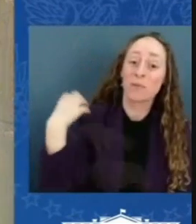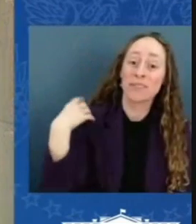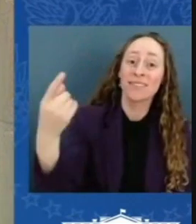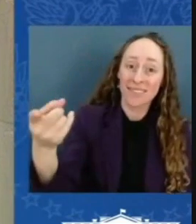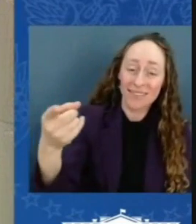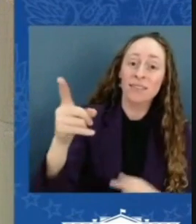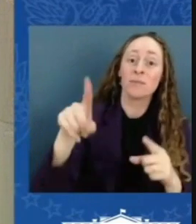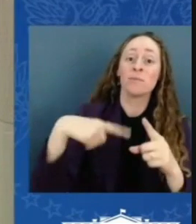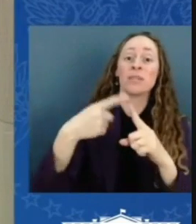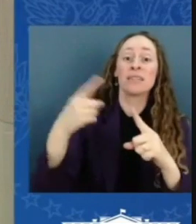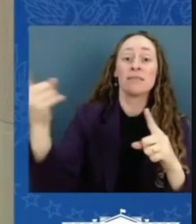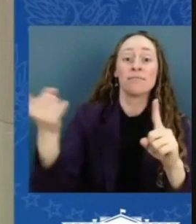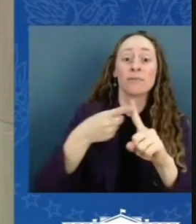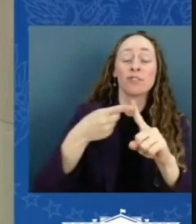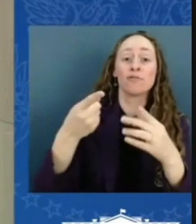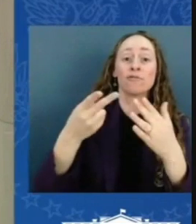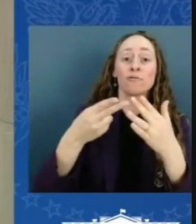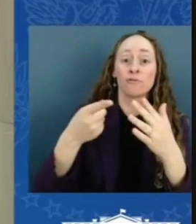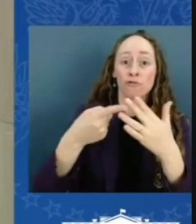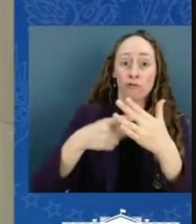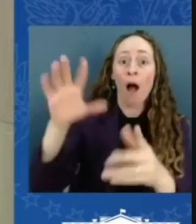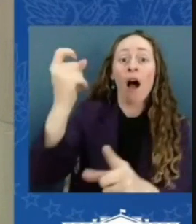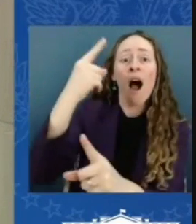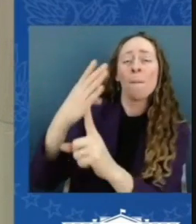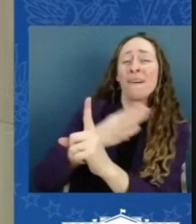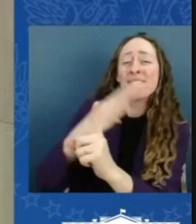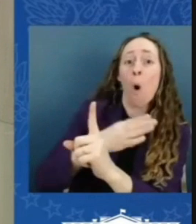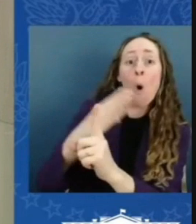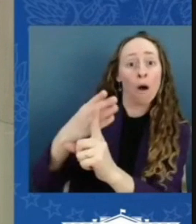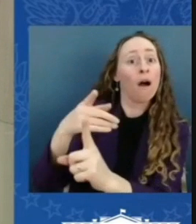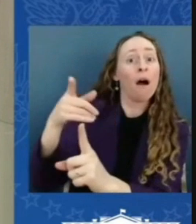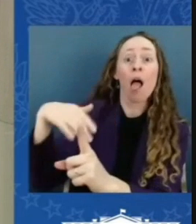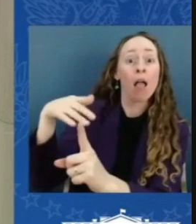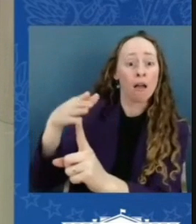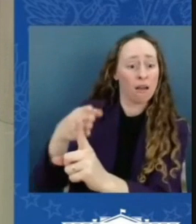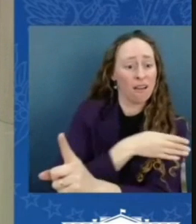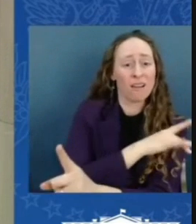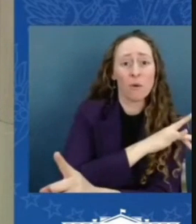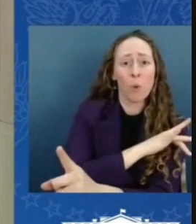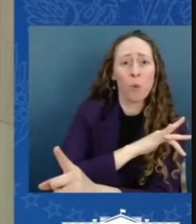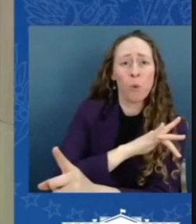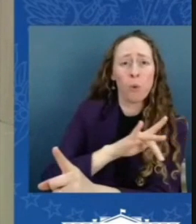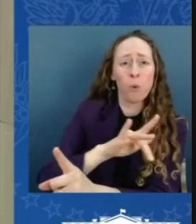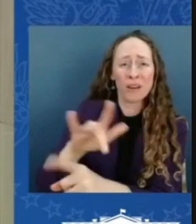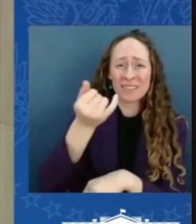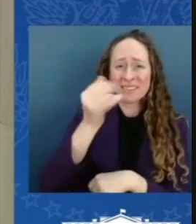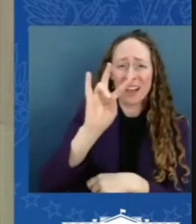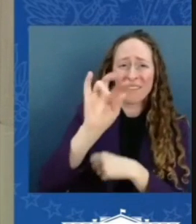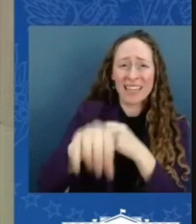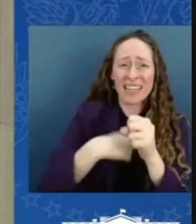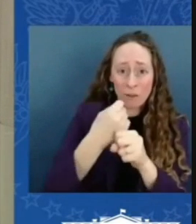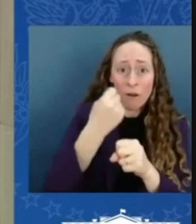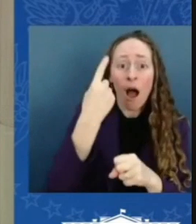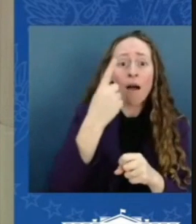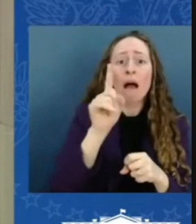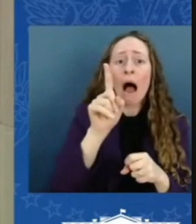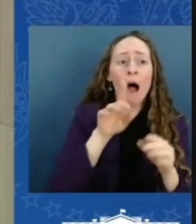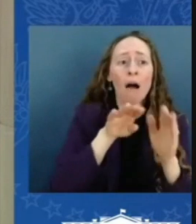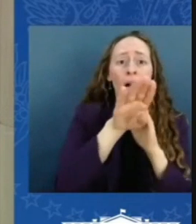You haven't been to just two tournaments in 17 years. And now we're here to celebrate the third national championship.